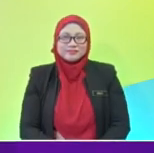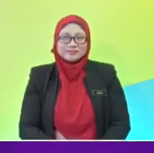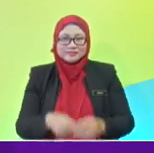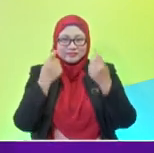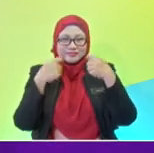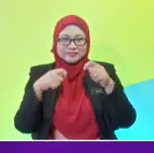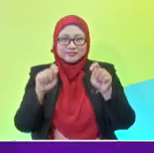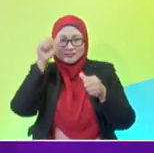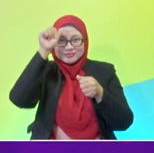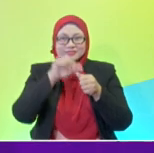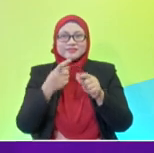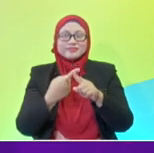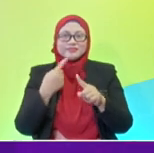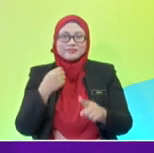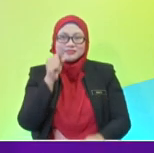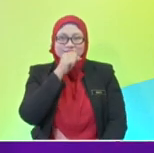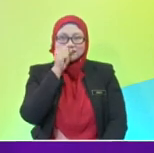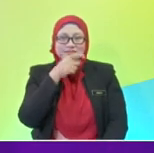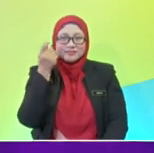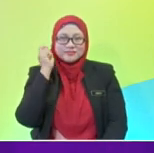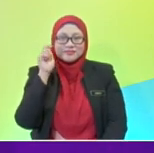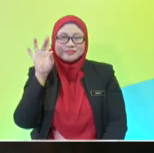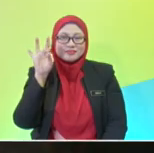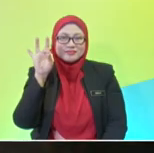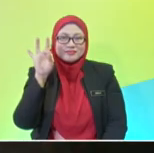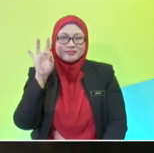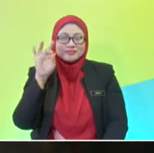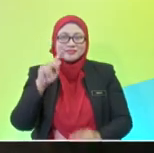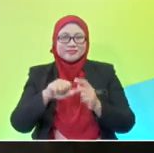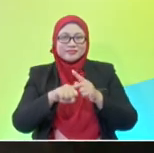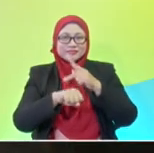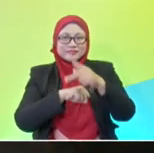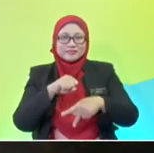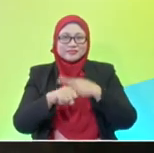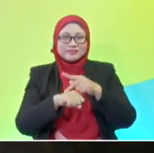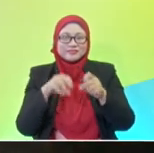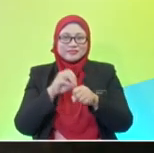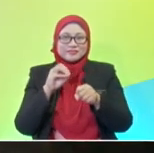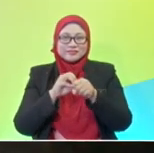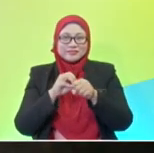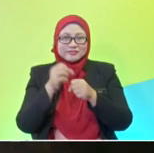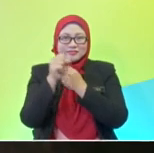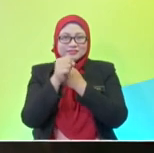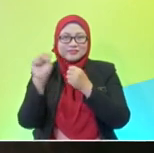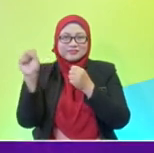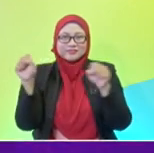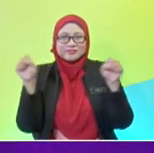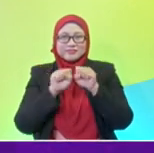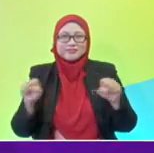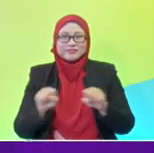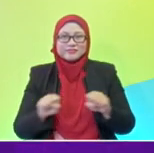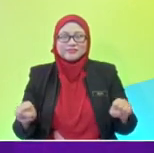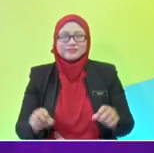there are eight planets in the solar system. Hmm, are you guys ready? If you're ready, perhaps you can show your